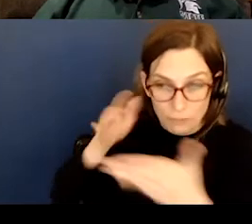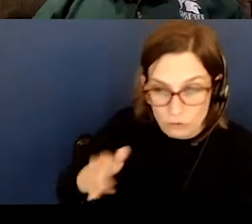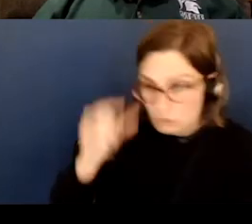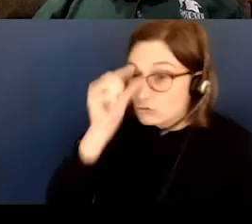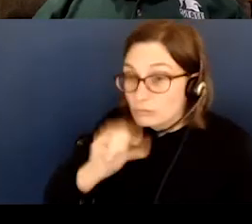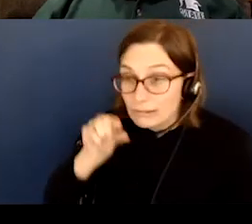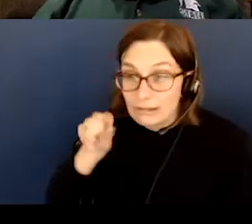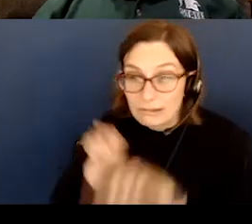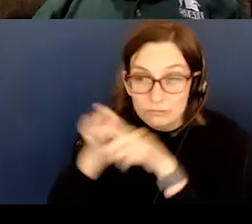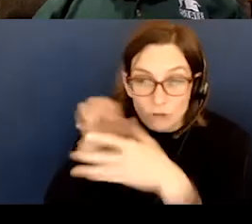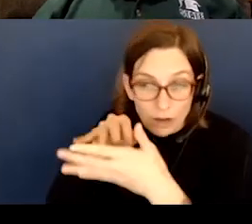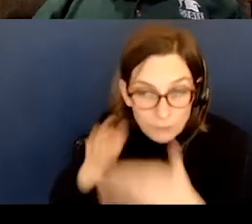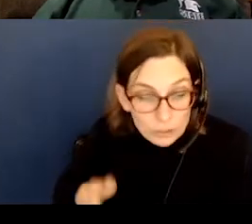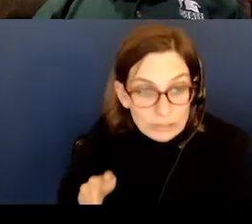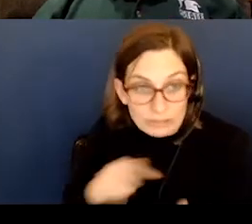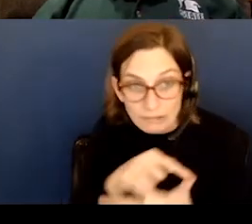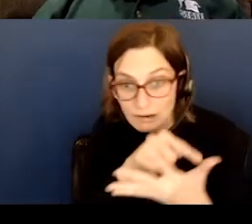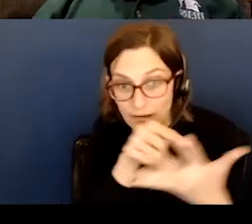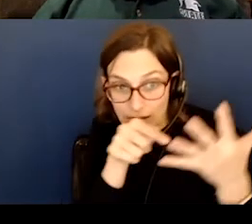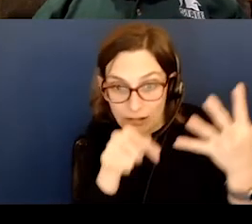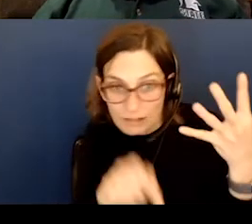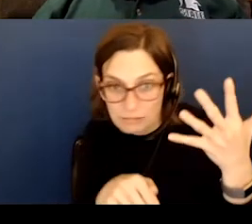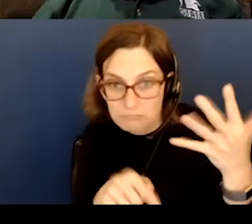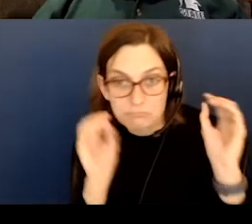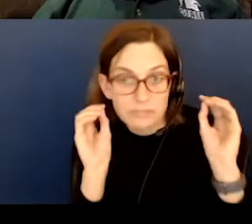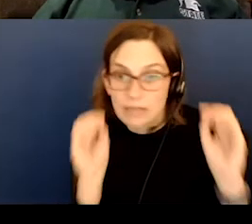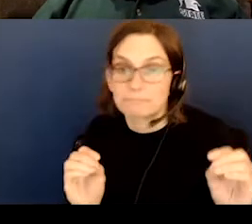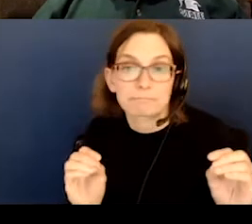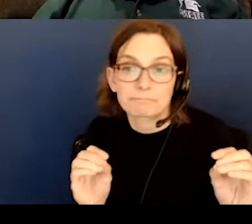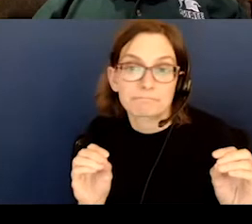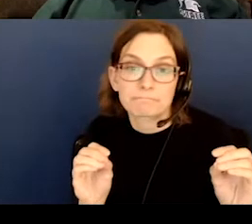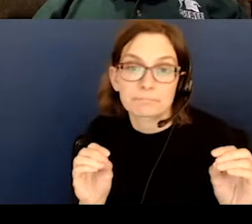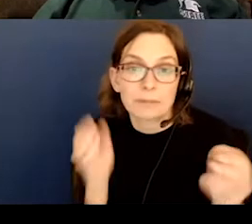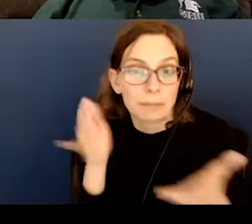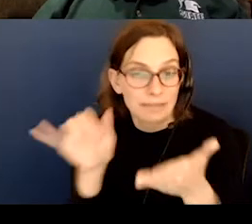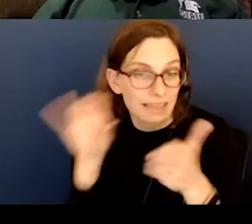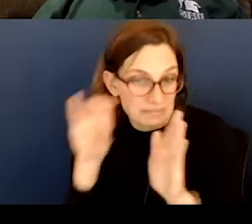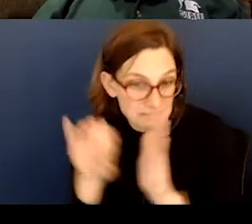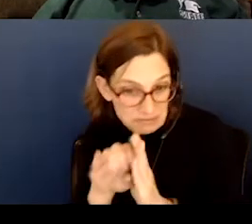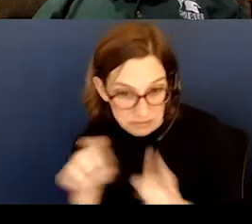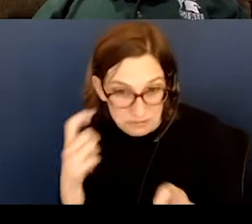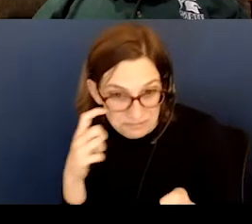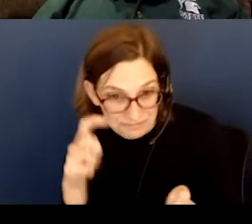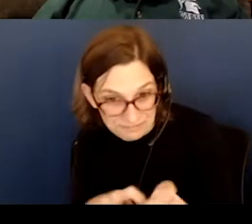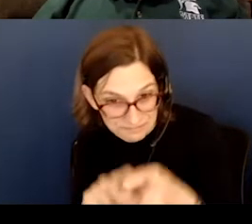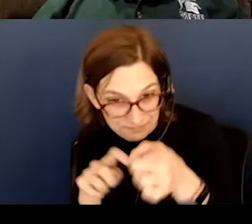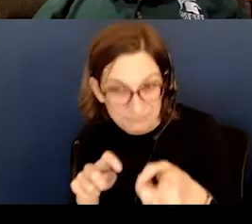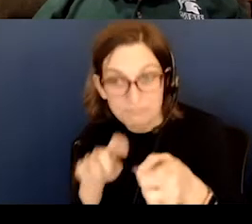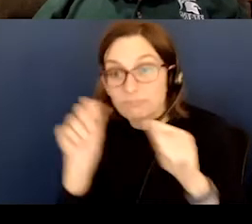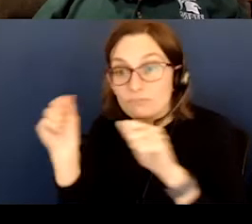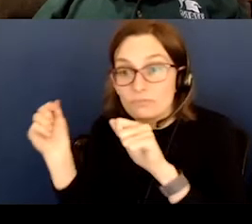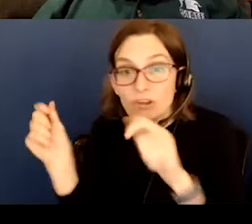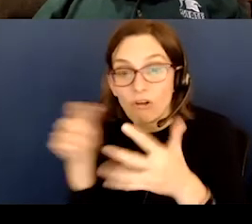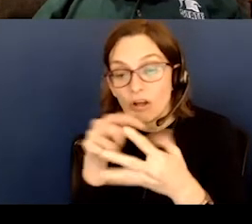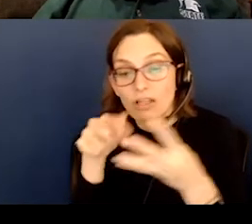astronomers. The answer is none of these. I don't know if this picture means anything to you, but all of these months were